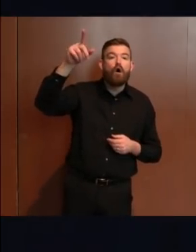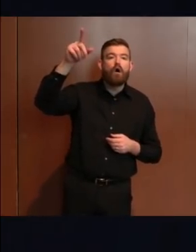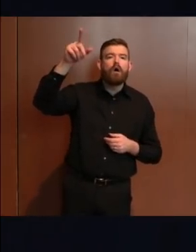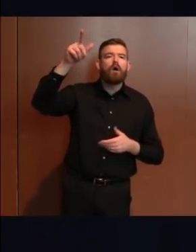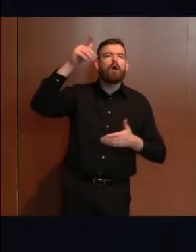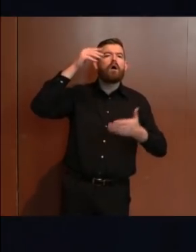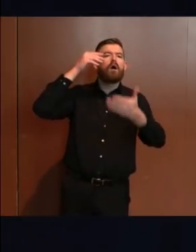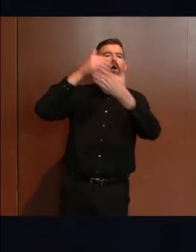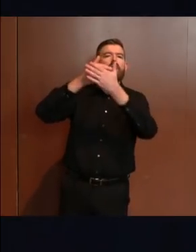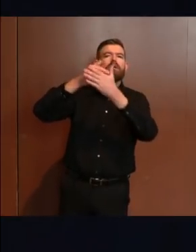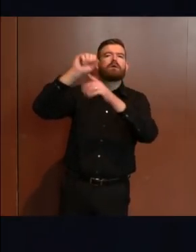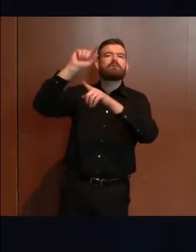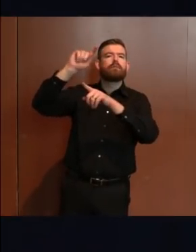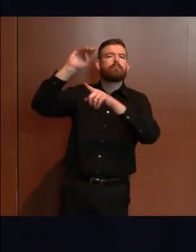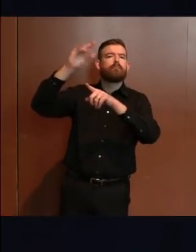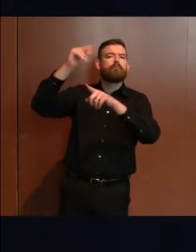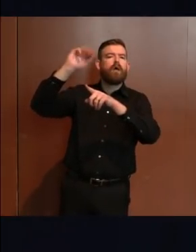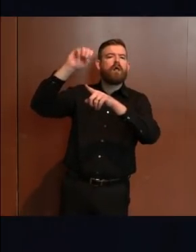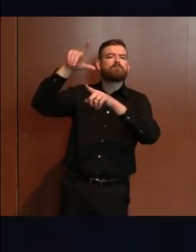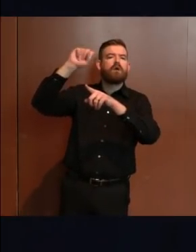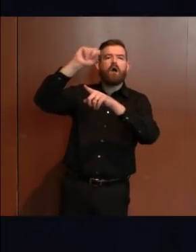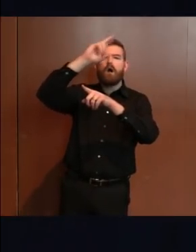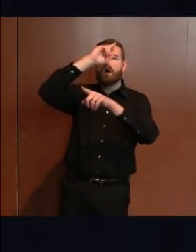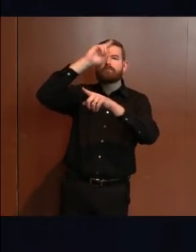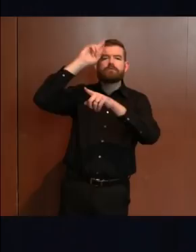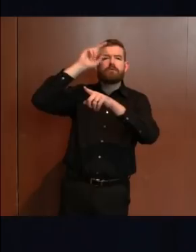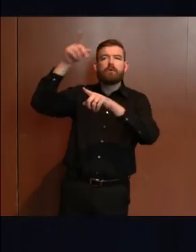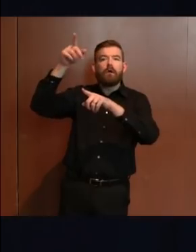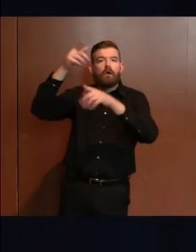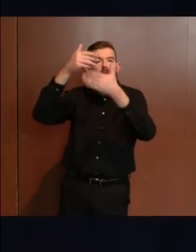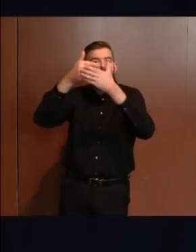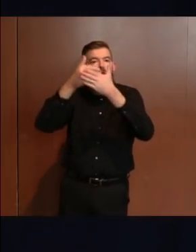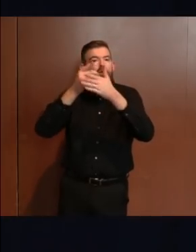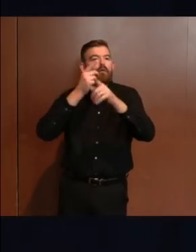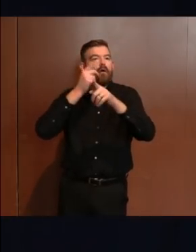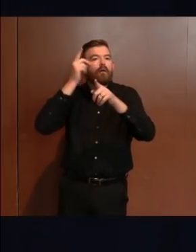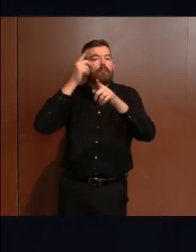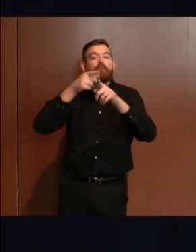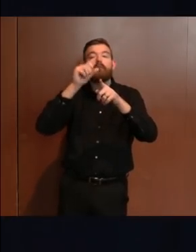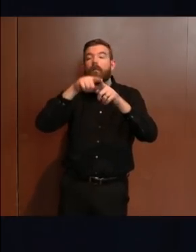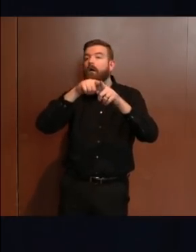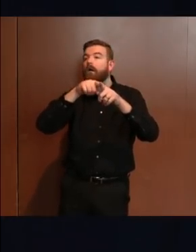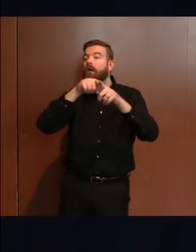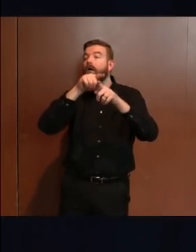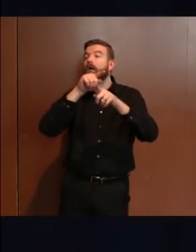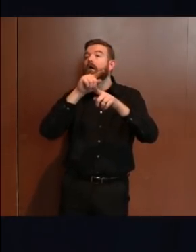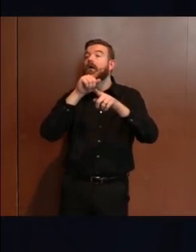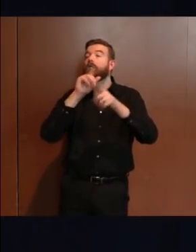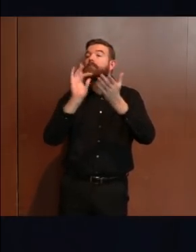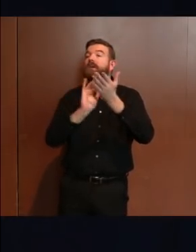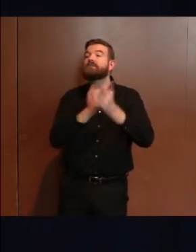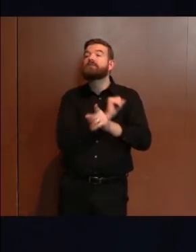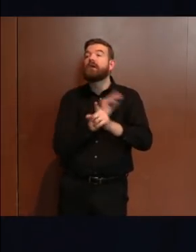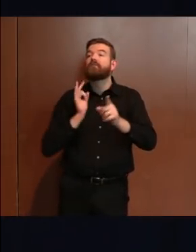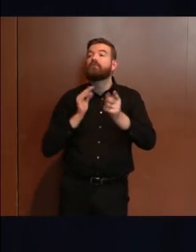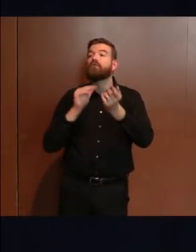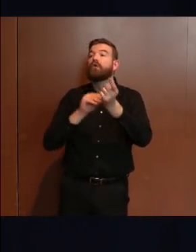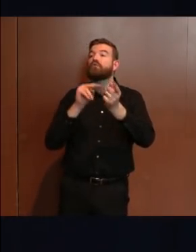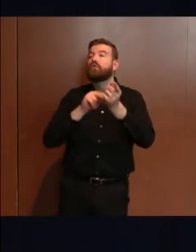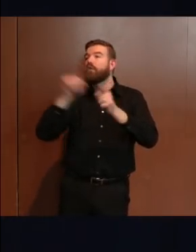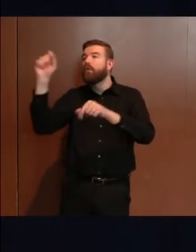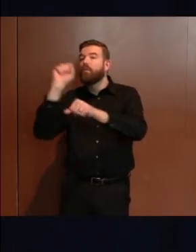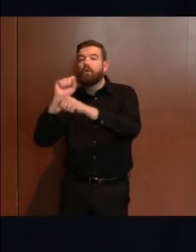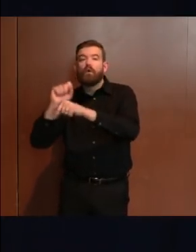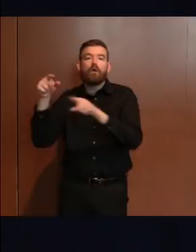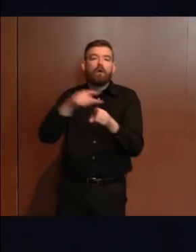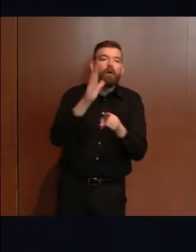hotels slash dorms at first glance to house the medical staff so we don't, you know, so we have them in close proximity to